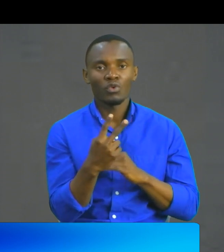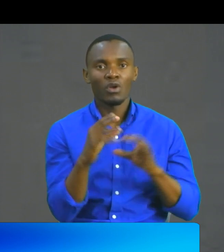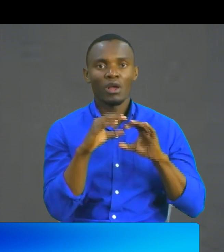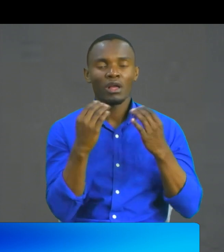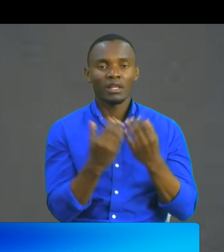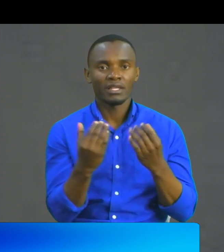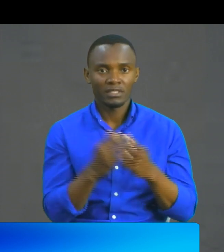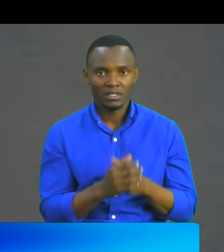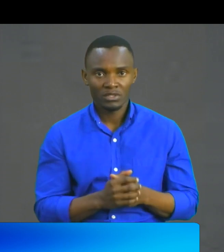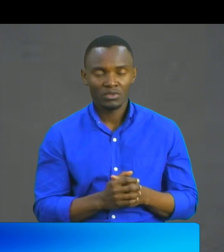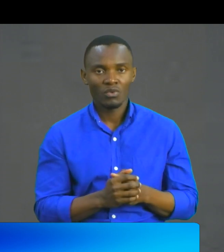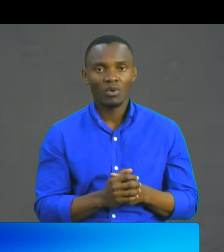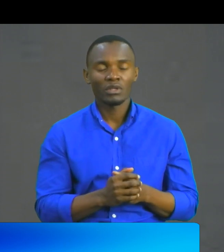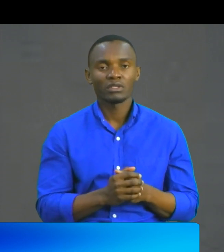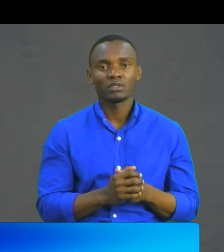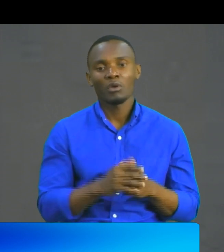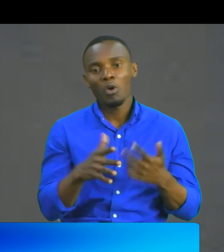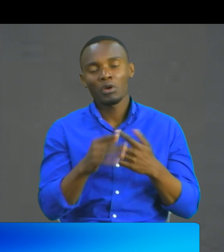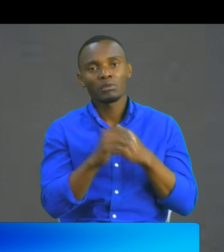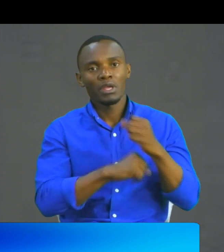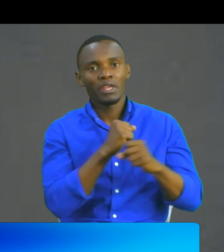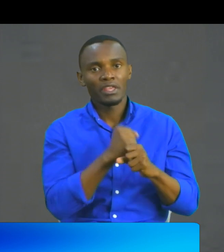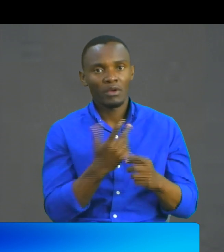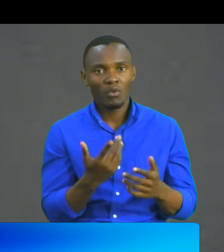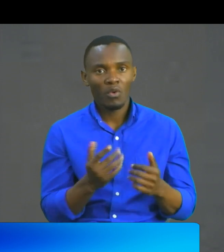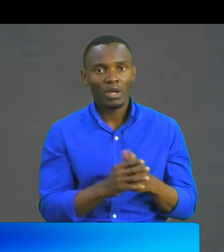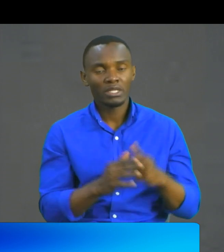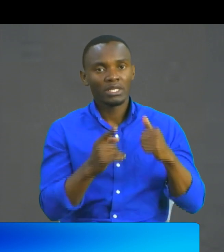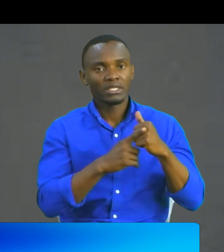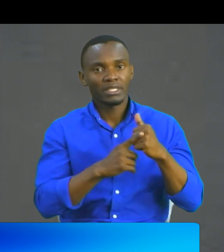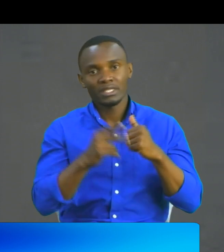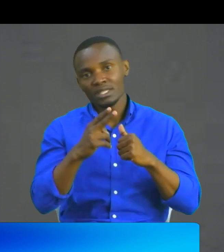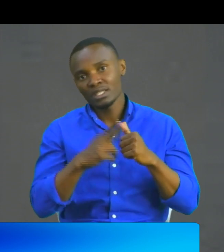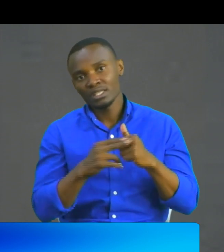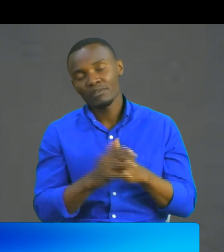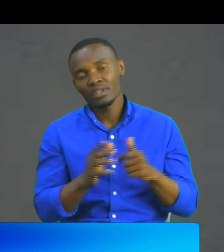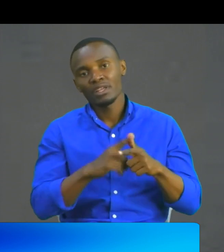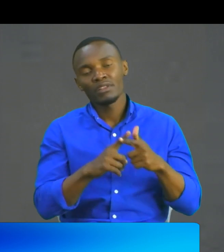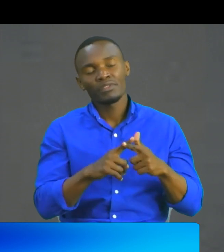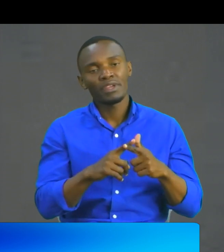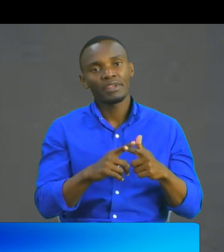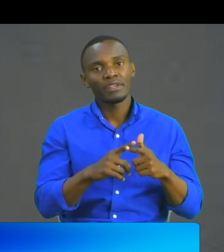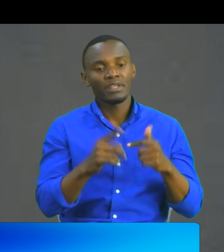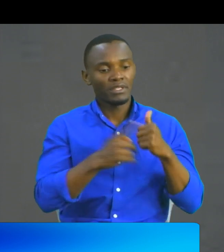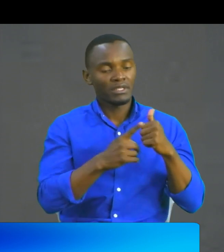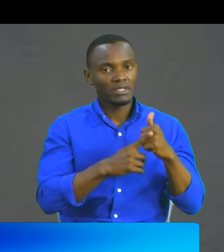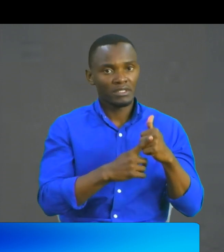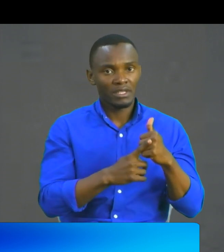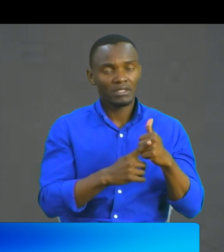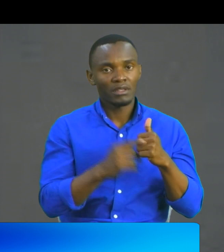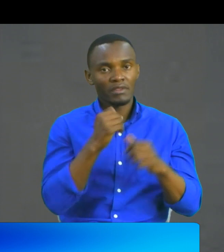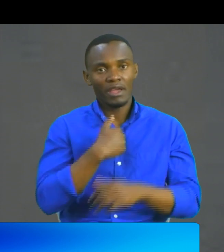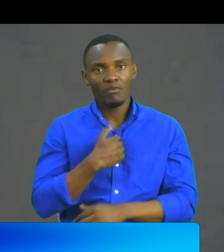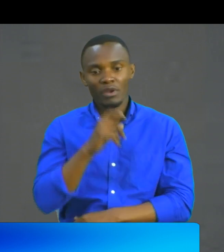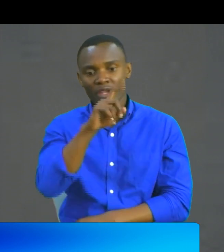6 and 7. At the end of class 6 they sit for exams, these exams are international, they sit for